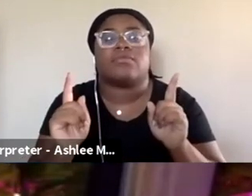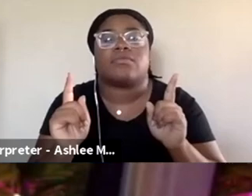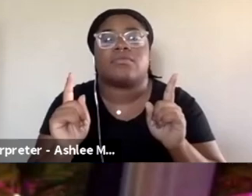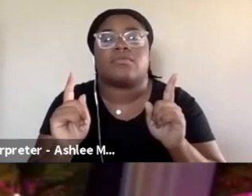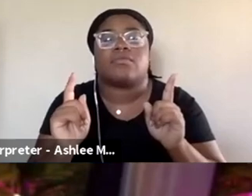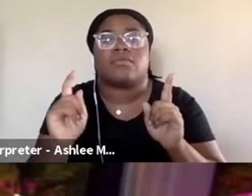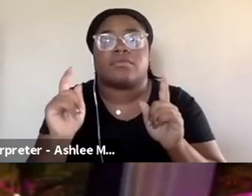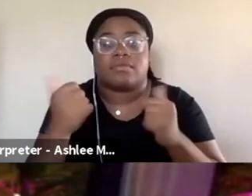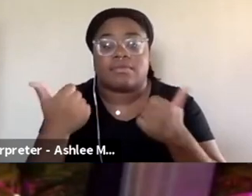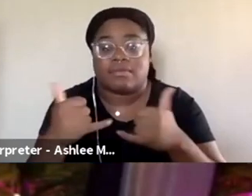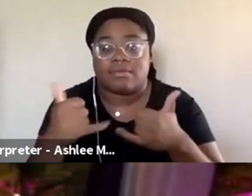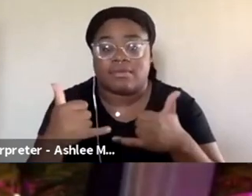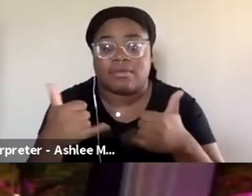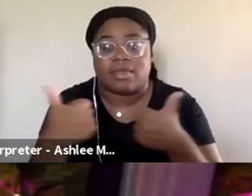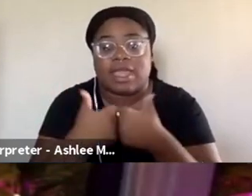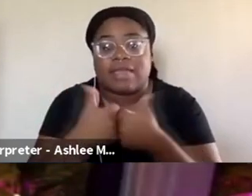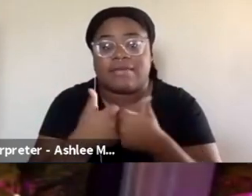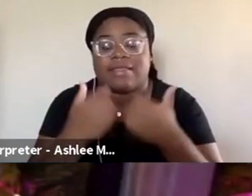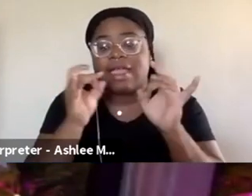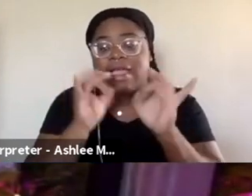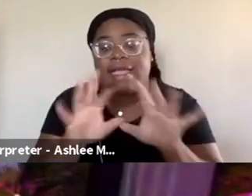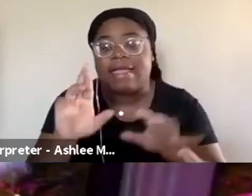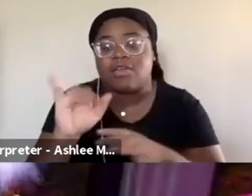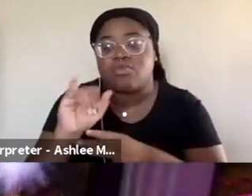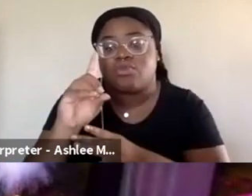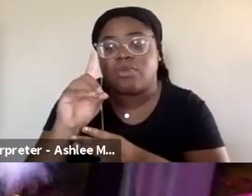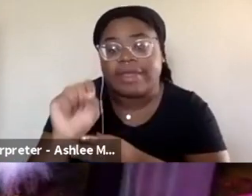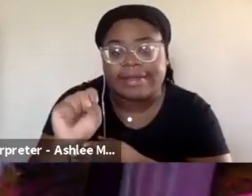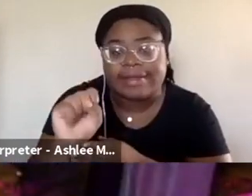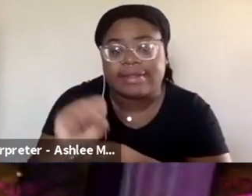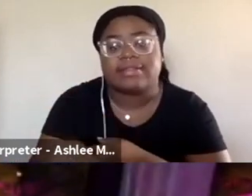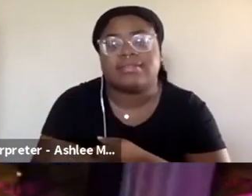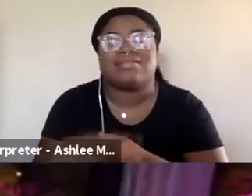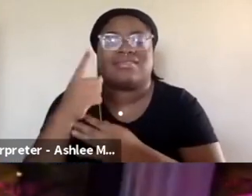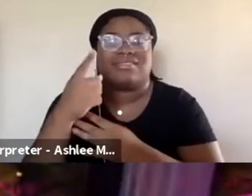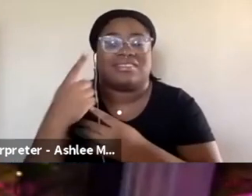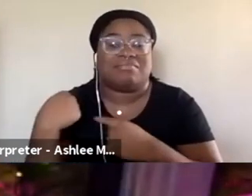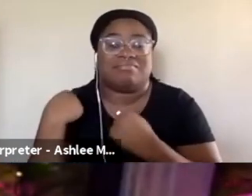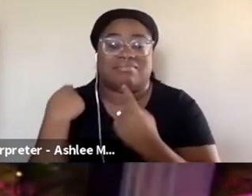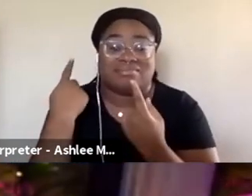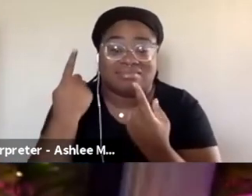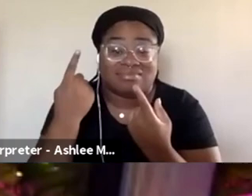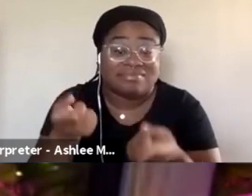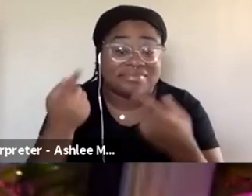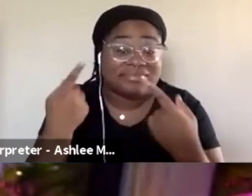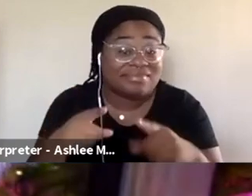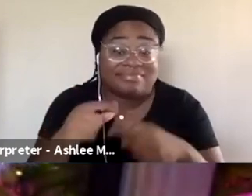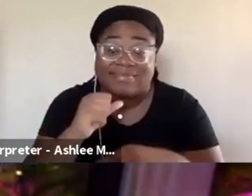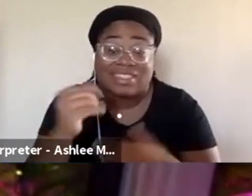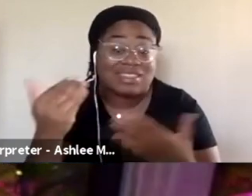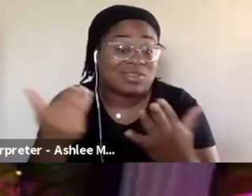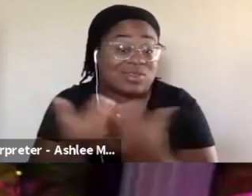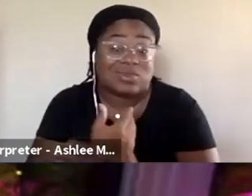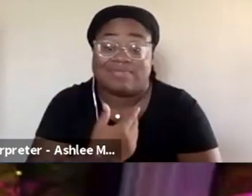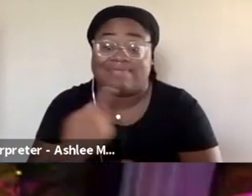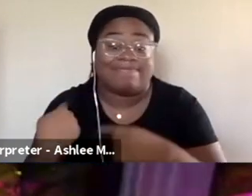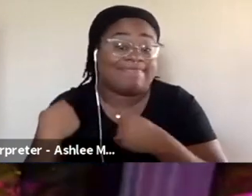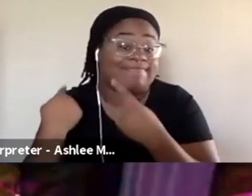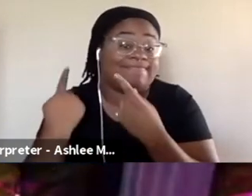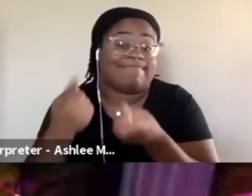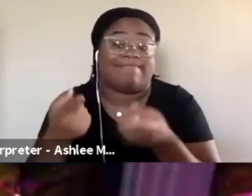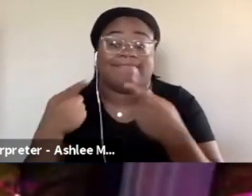a hate raid. This has actually been going on for years. This is not a new development. This has been happening